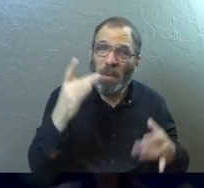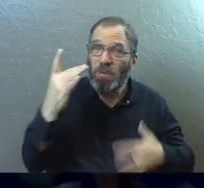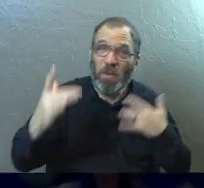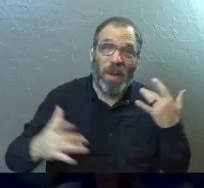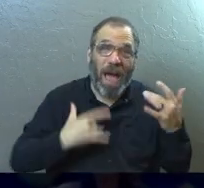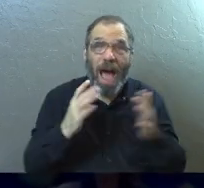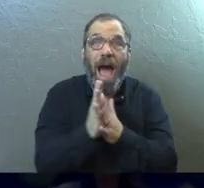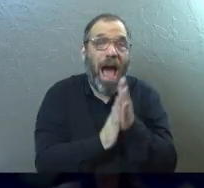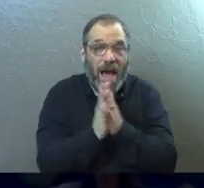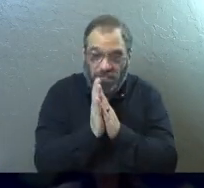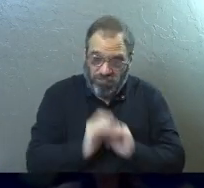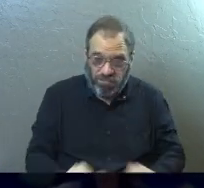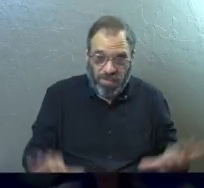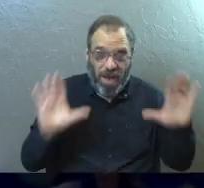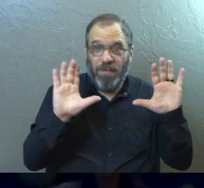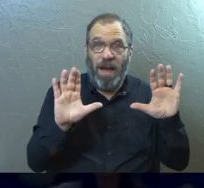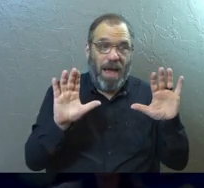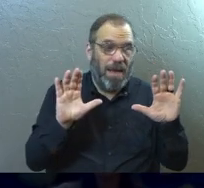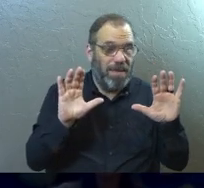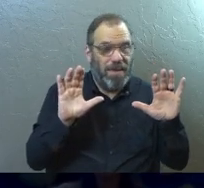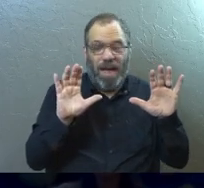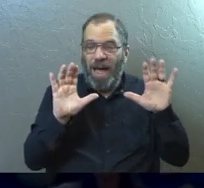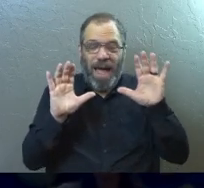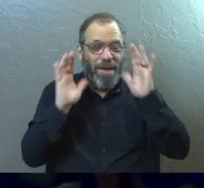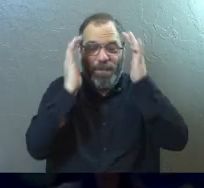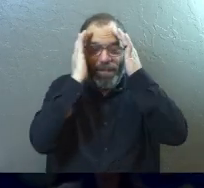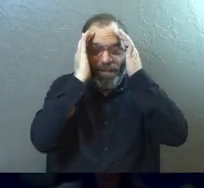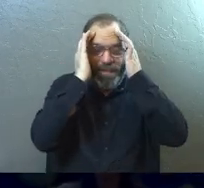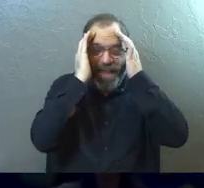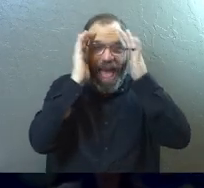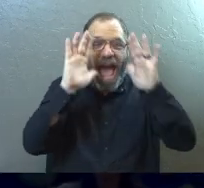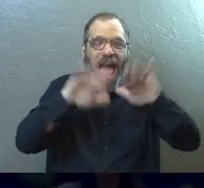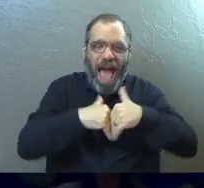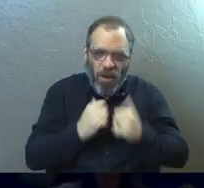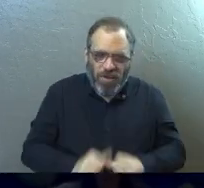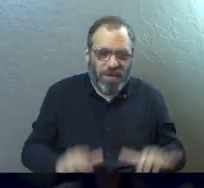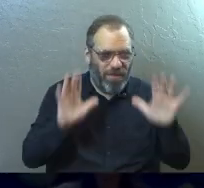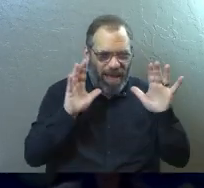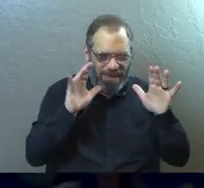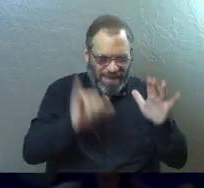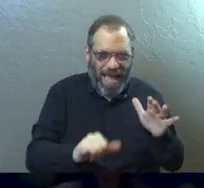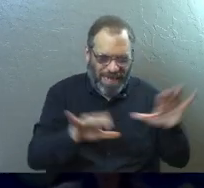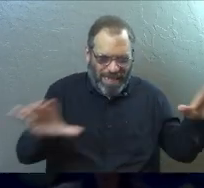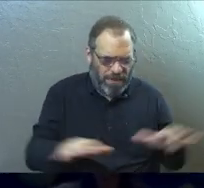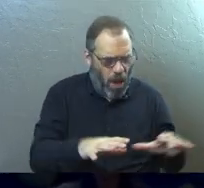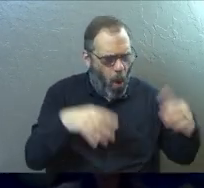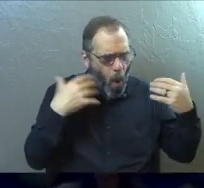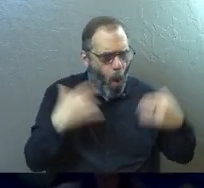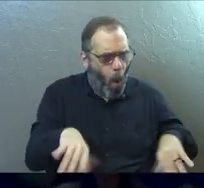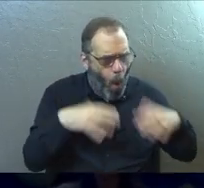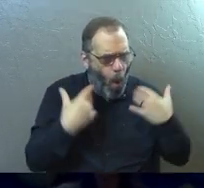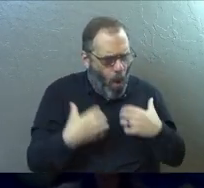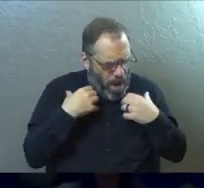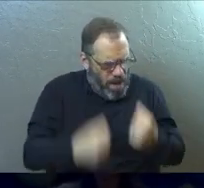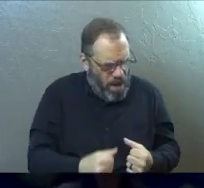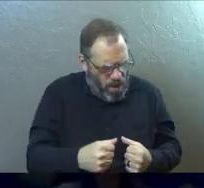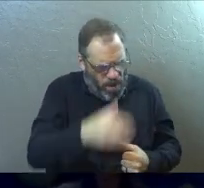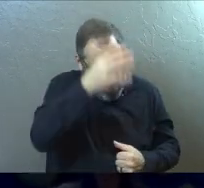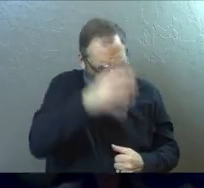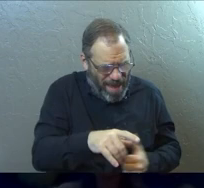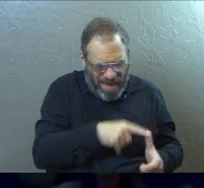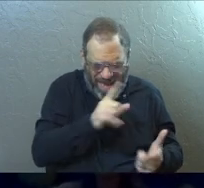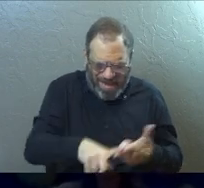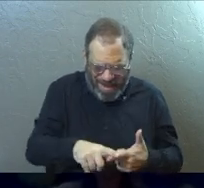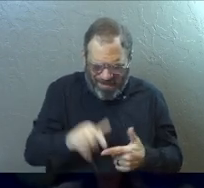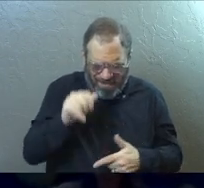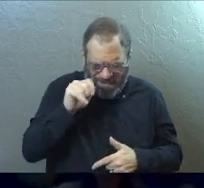excited that you were about to sacrifice to them and he had just, how do you go to sacrifice to somebody because he had done a supernatural miracle and then you're trying to